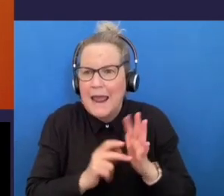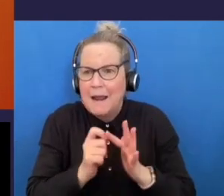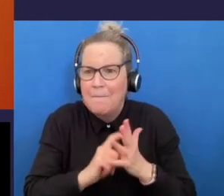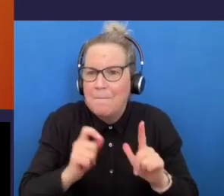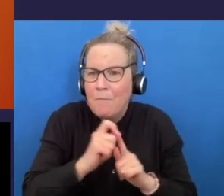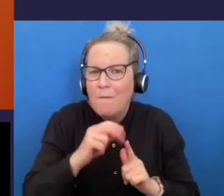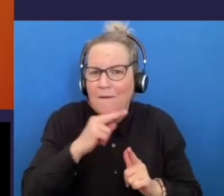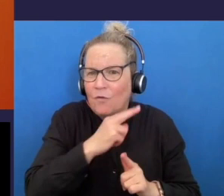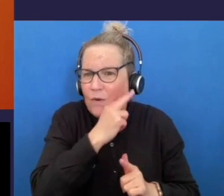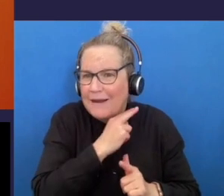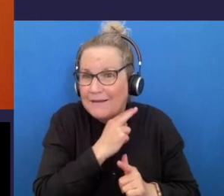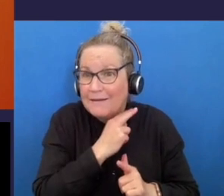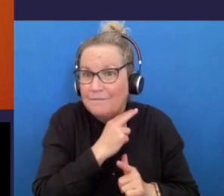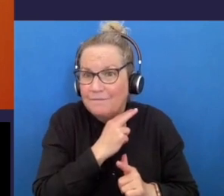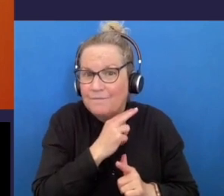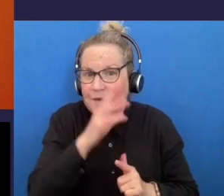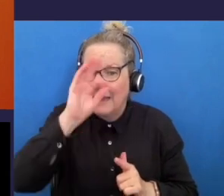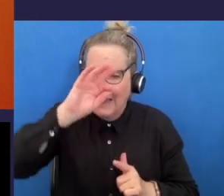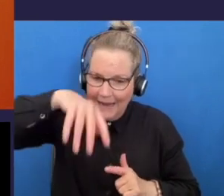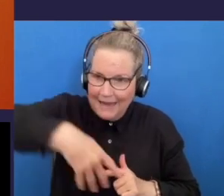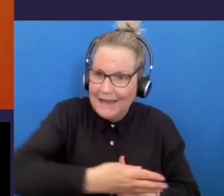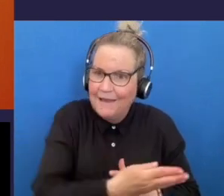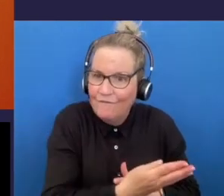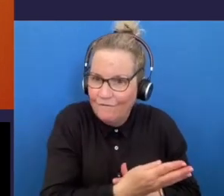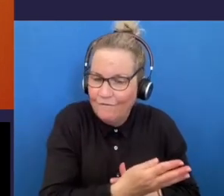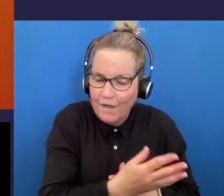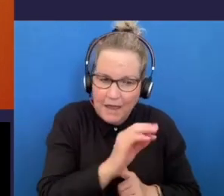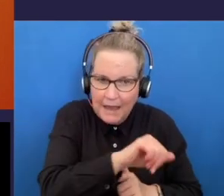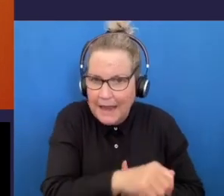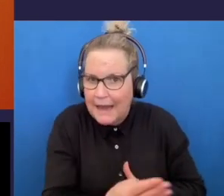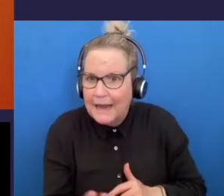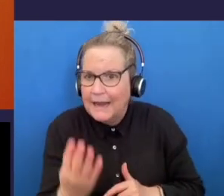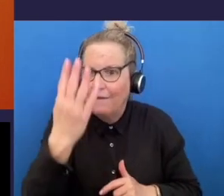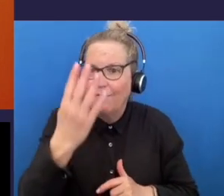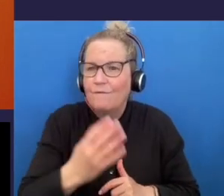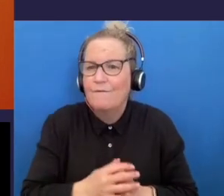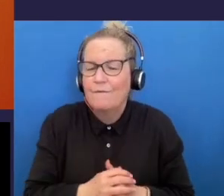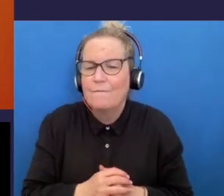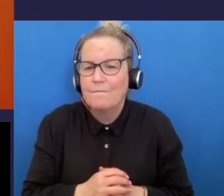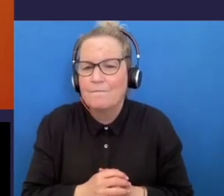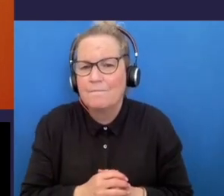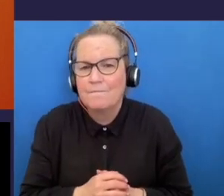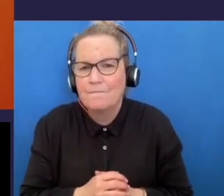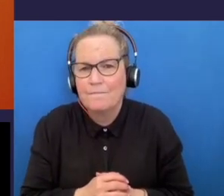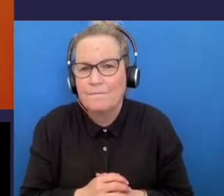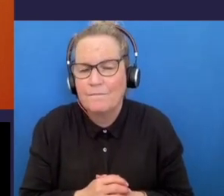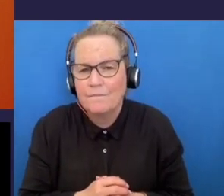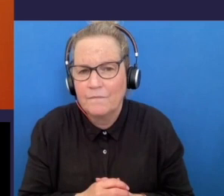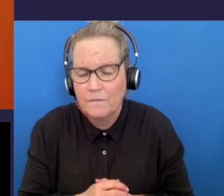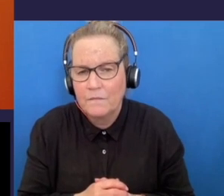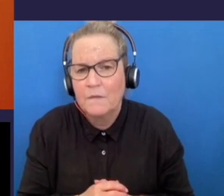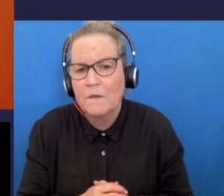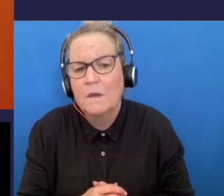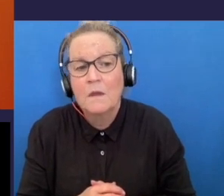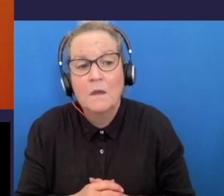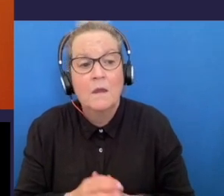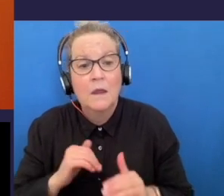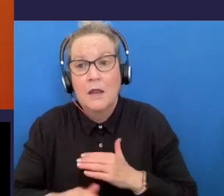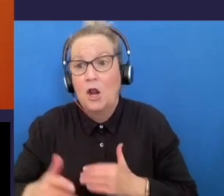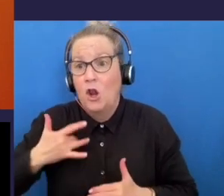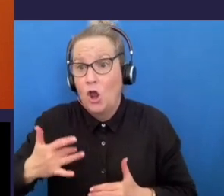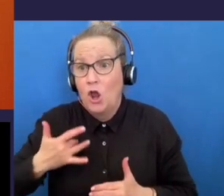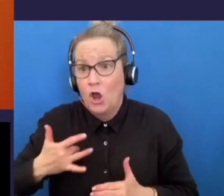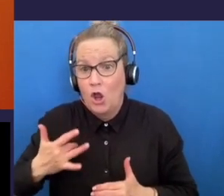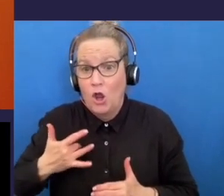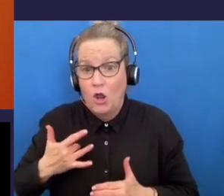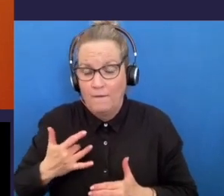of the big tree to the root system the little ones with the good nutrients when we've been rejected in our lives we spend the rest of